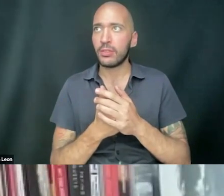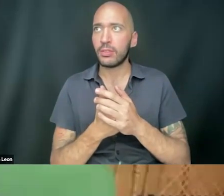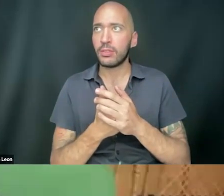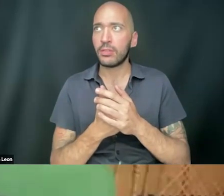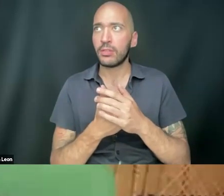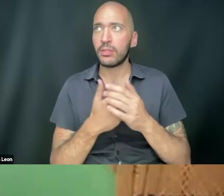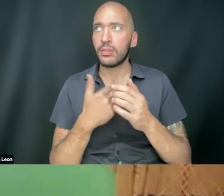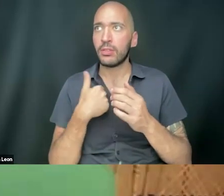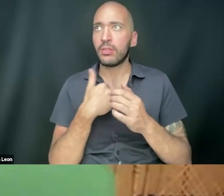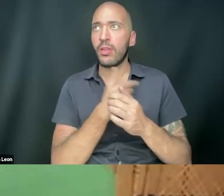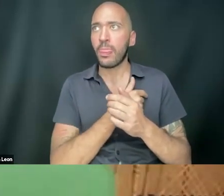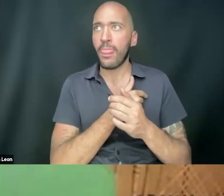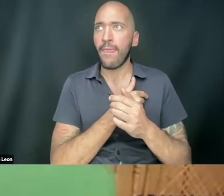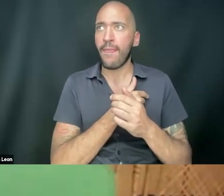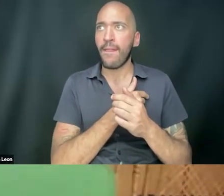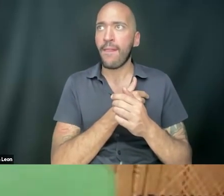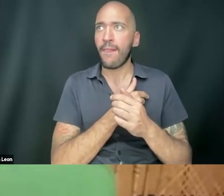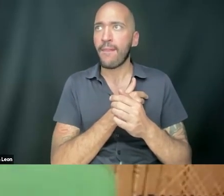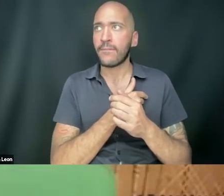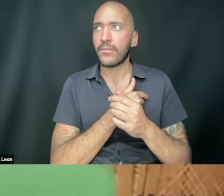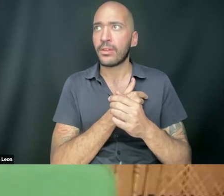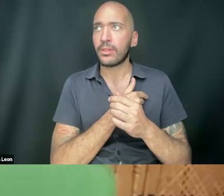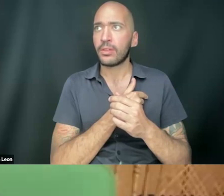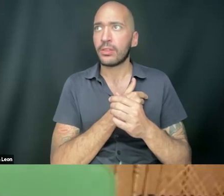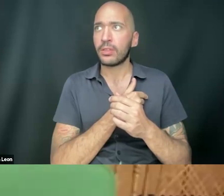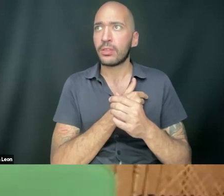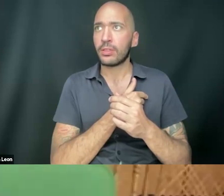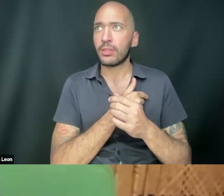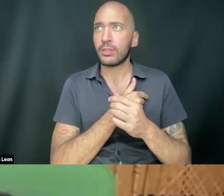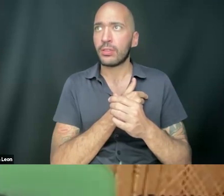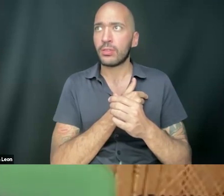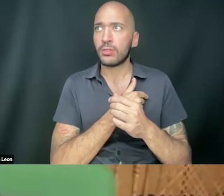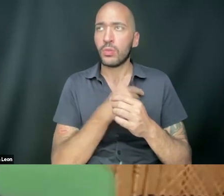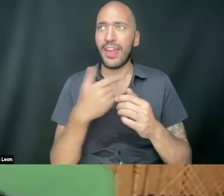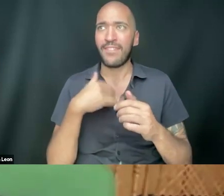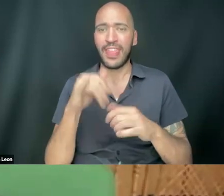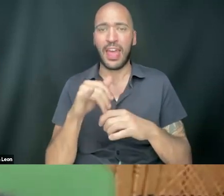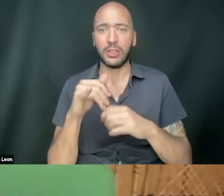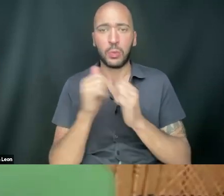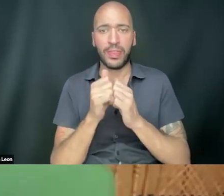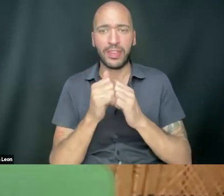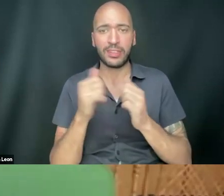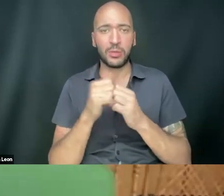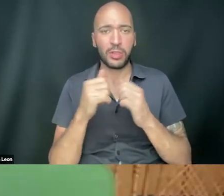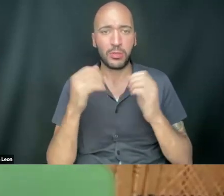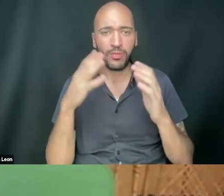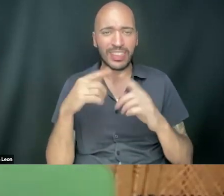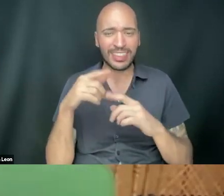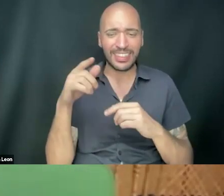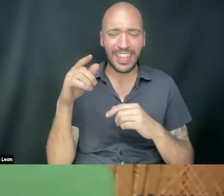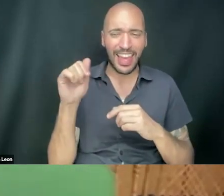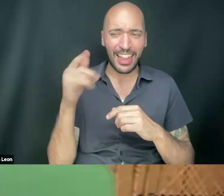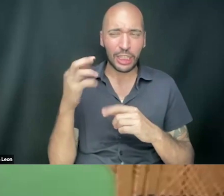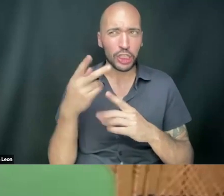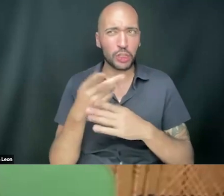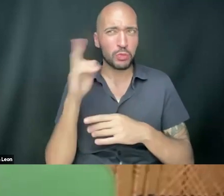And shift the way that they're doing. And actually, I was with Professor Jackie Alexander about two weeks ago in Brooklyn.